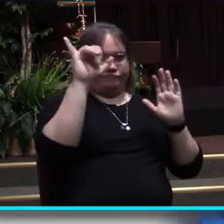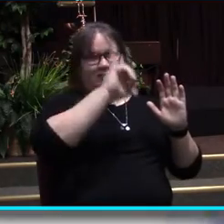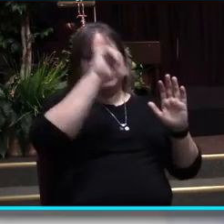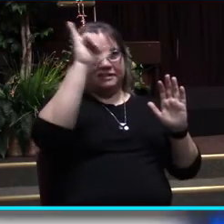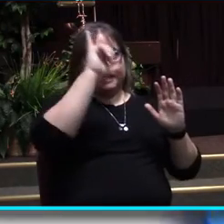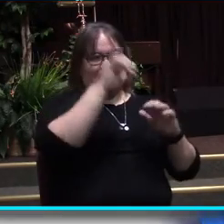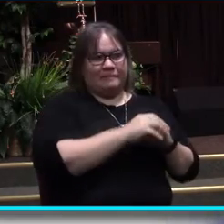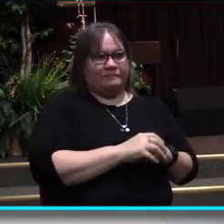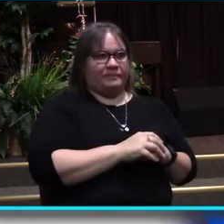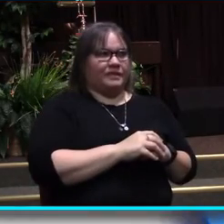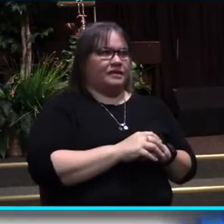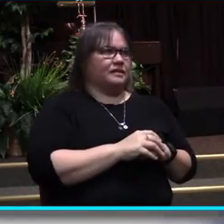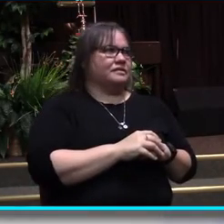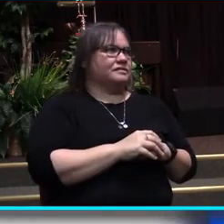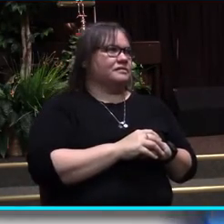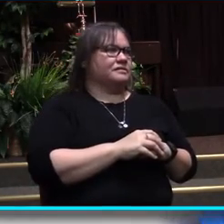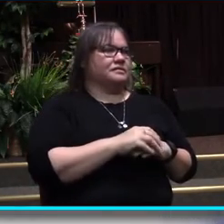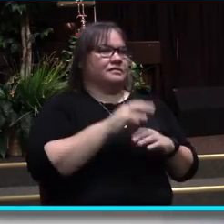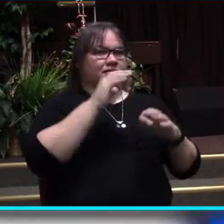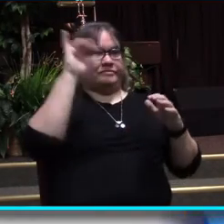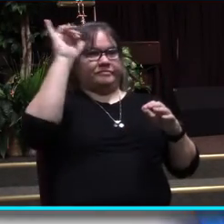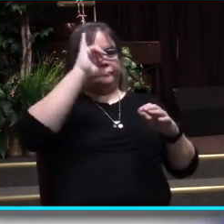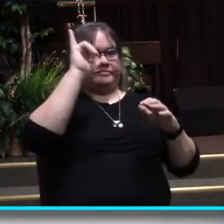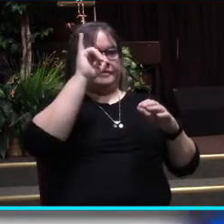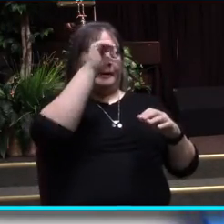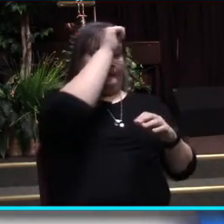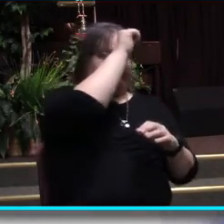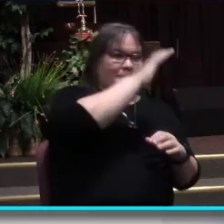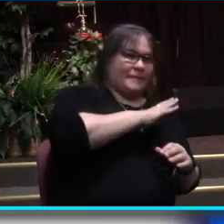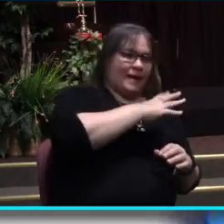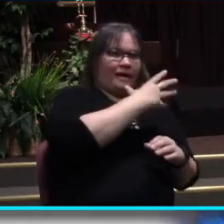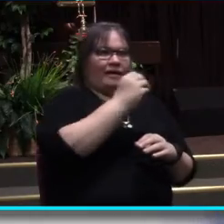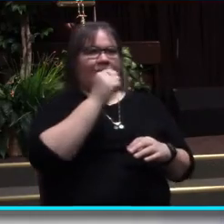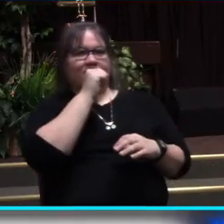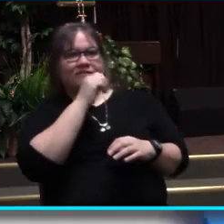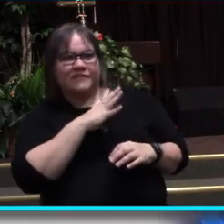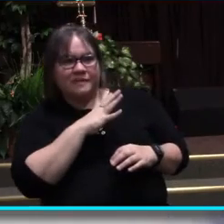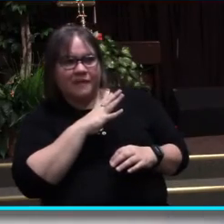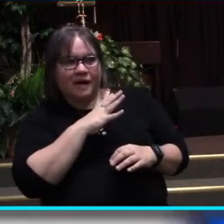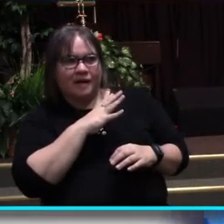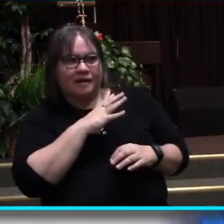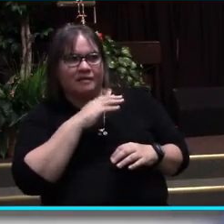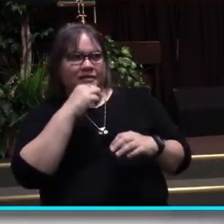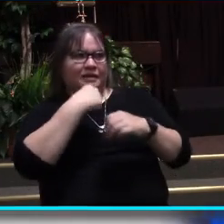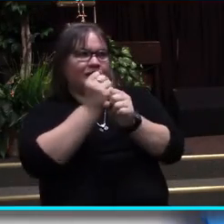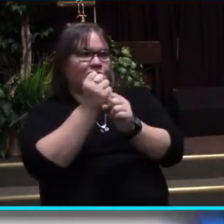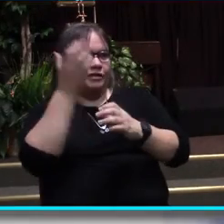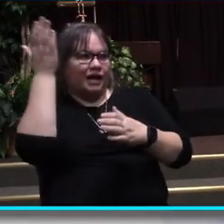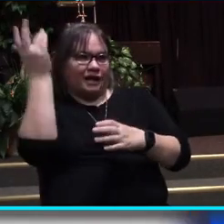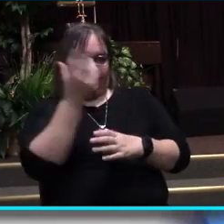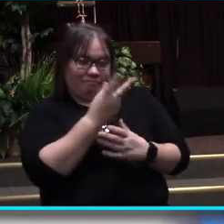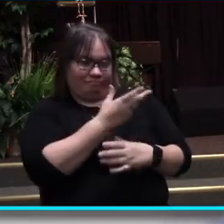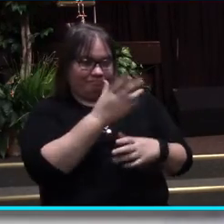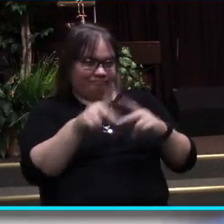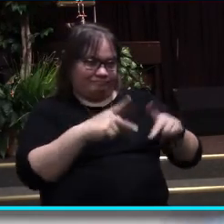In the image of God, He created him. Male and female, He created them.